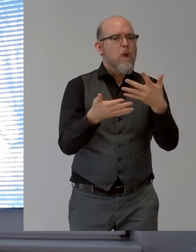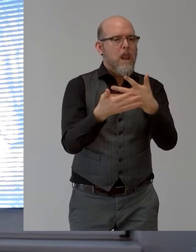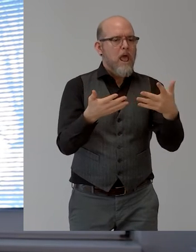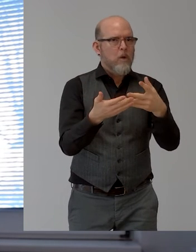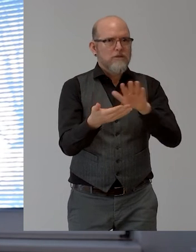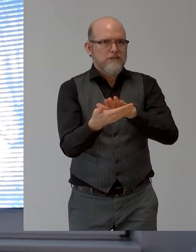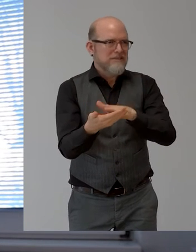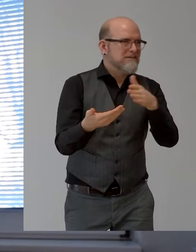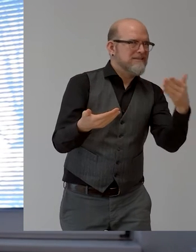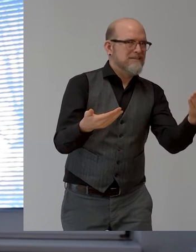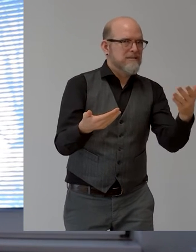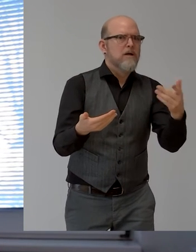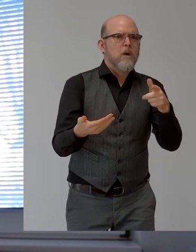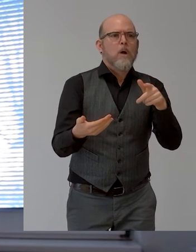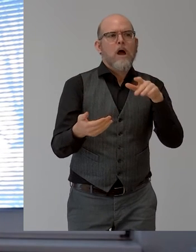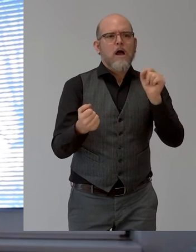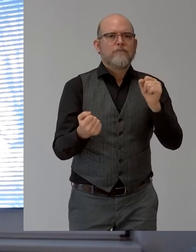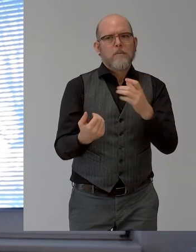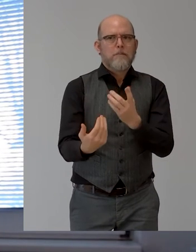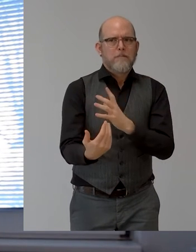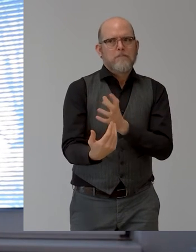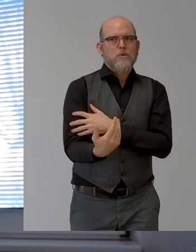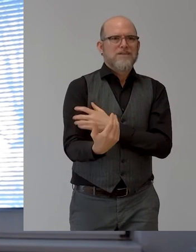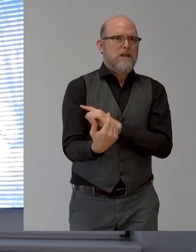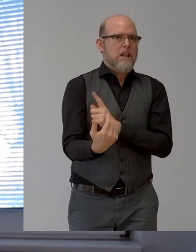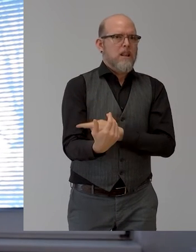potentials for accessibility.